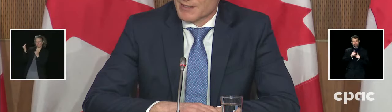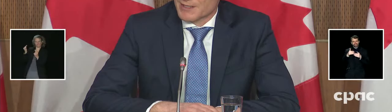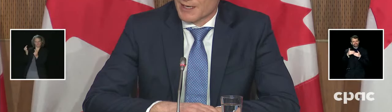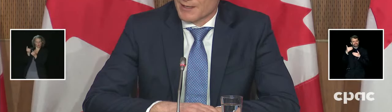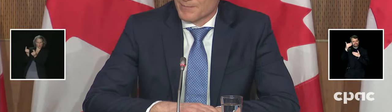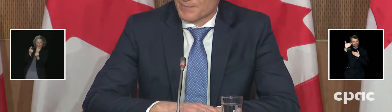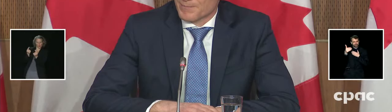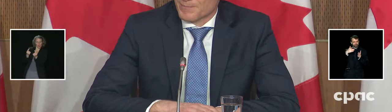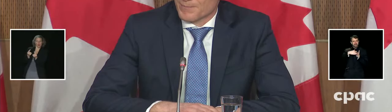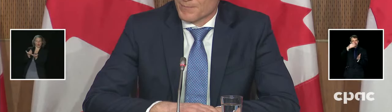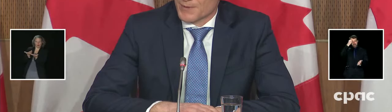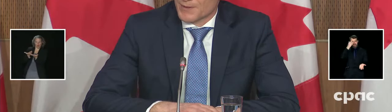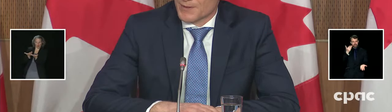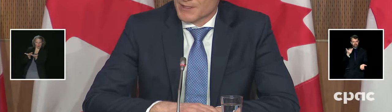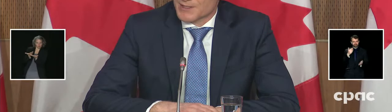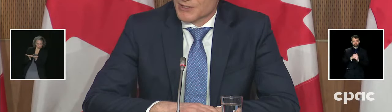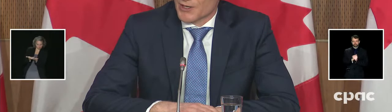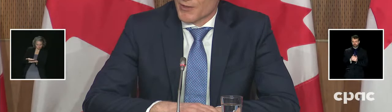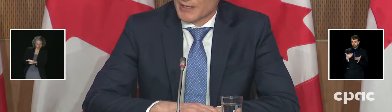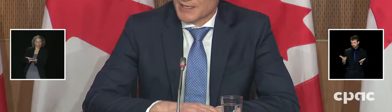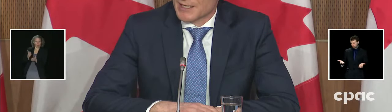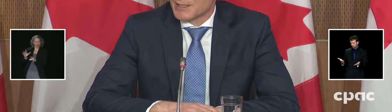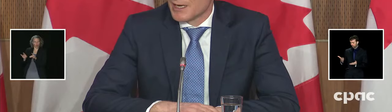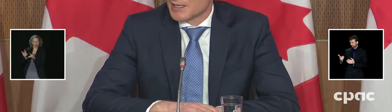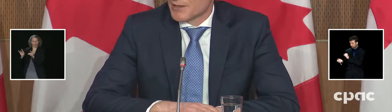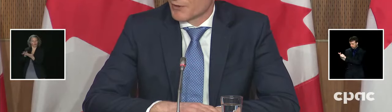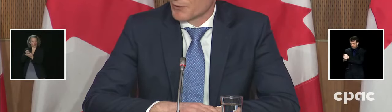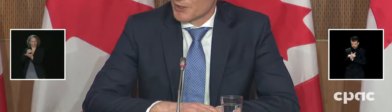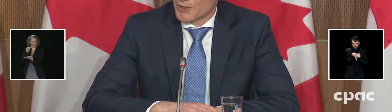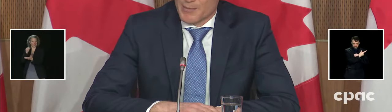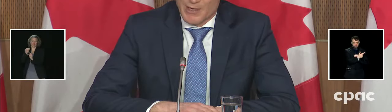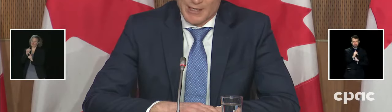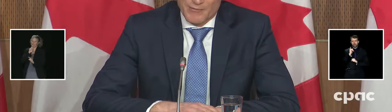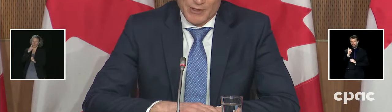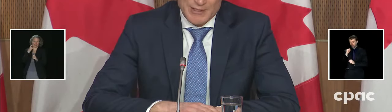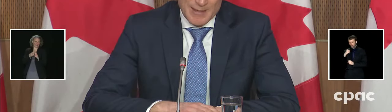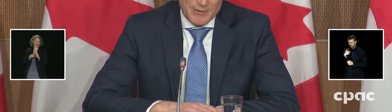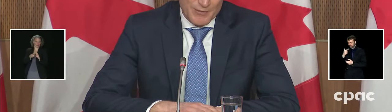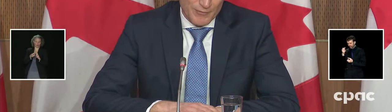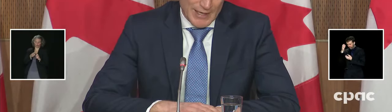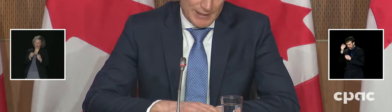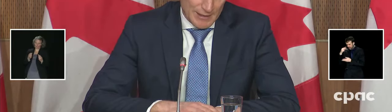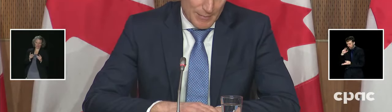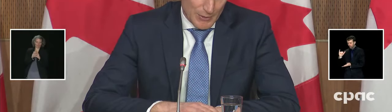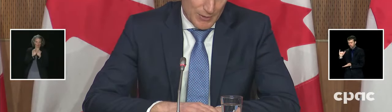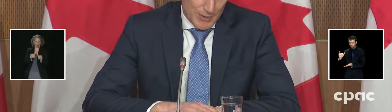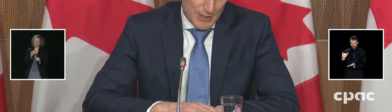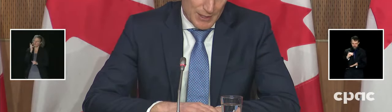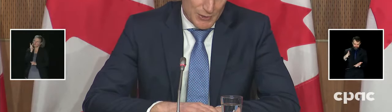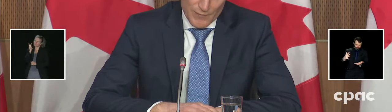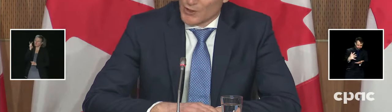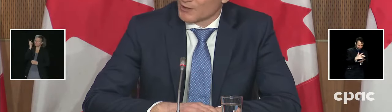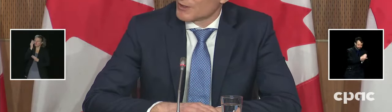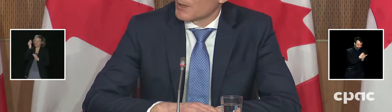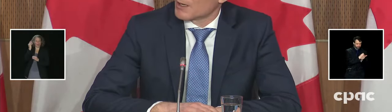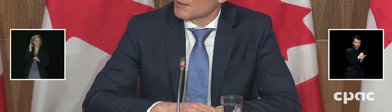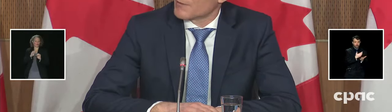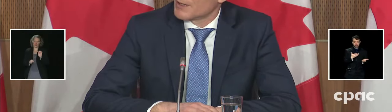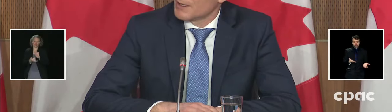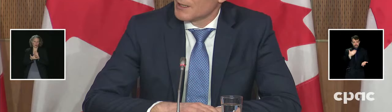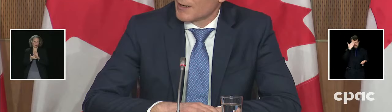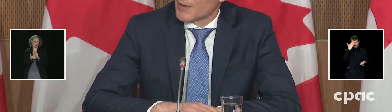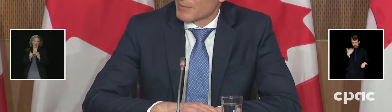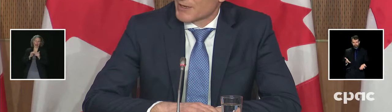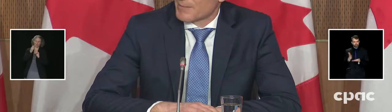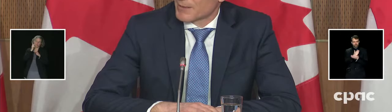in front of us. These are all things that it's difficult when you're operating in real time to reflect about the sort of long-term arc